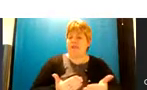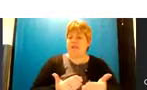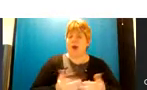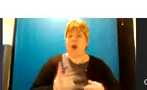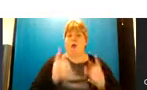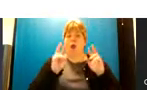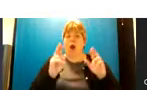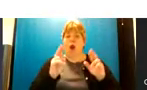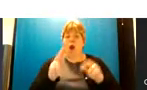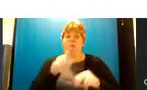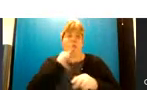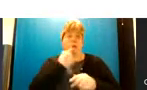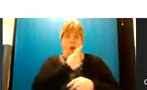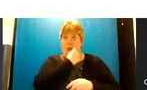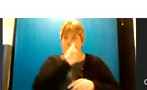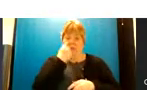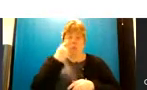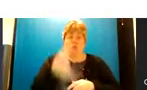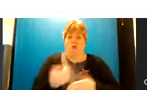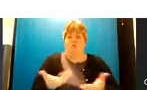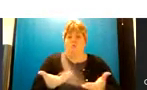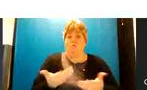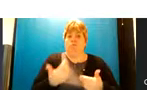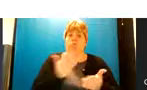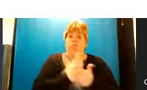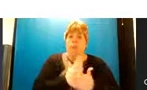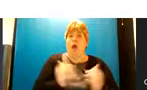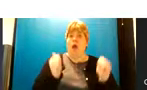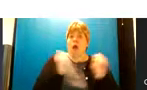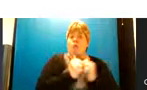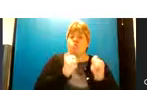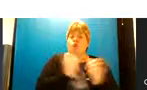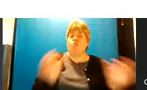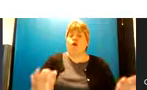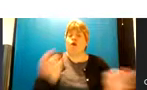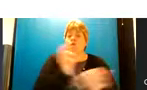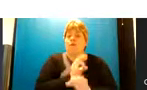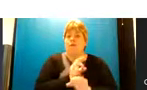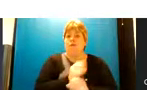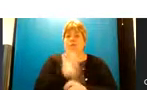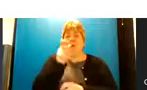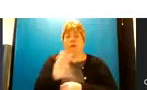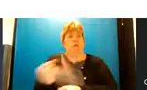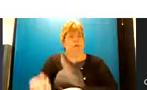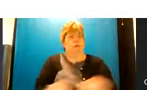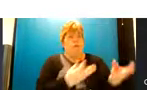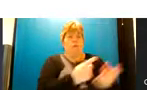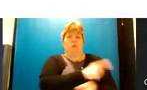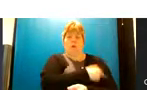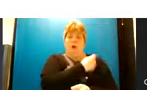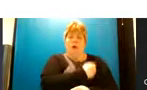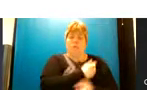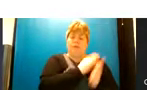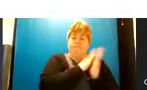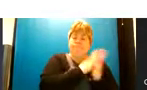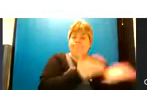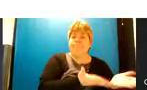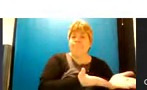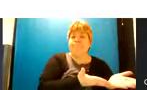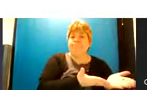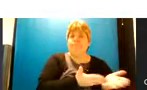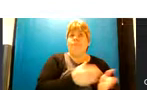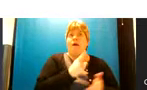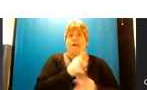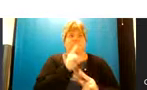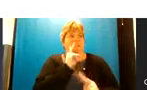hoping are going to prove to be a appropriate alternative to somebody being admitted as an inpatient for example and this would